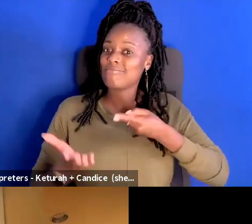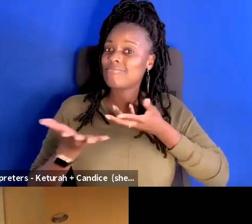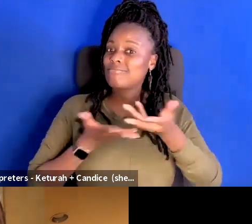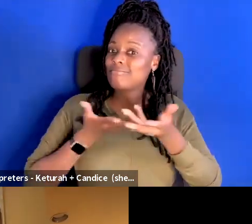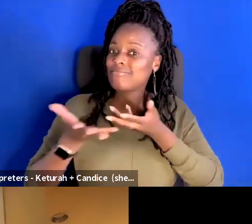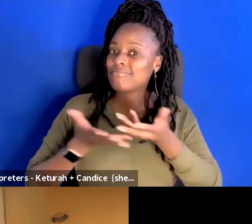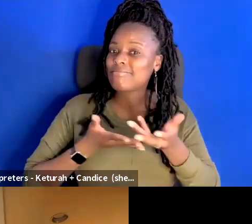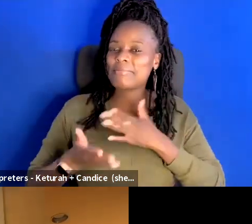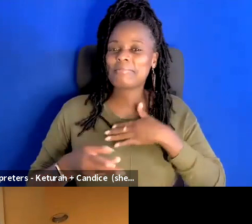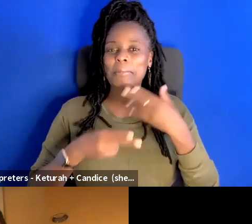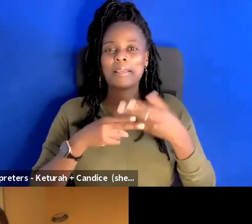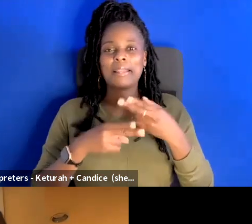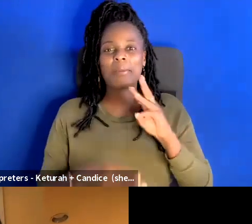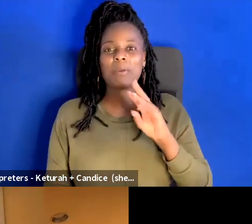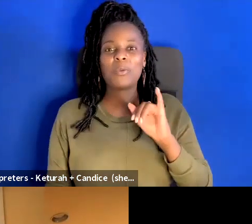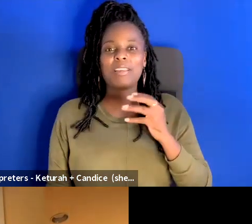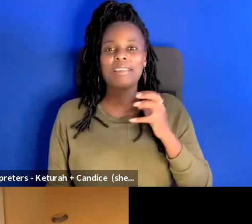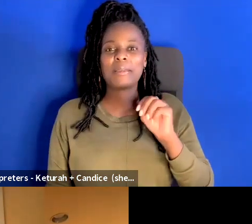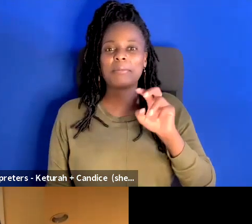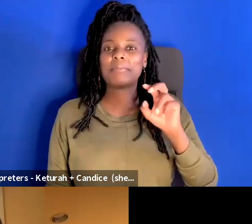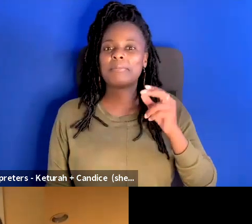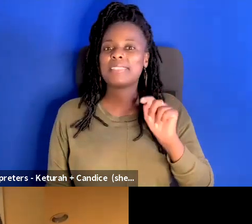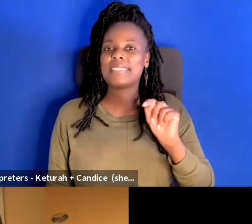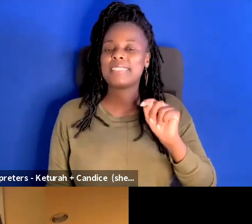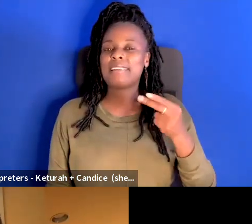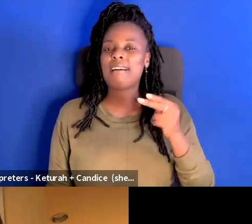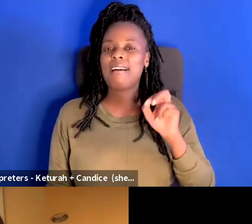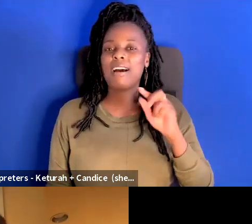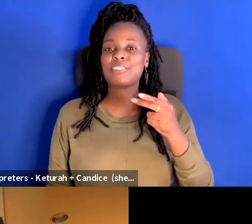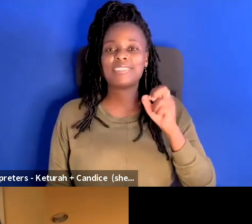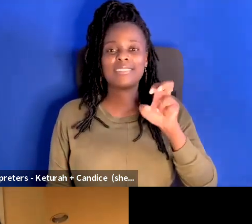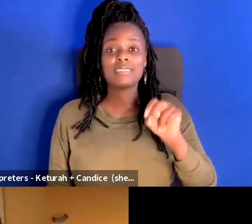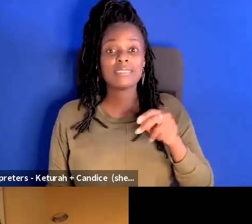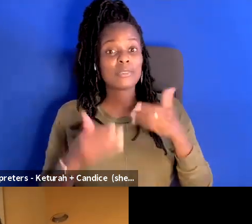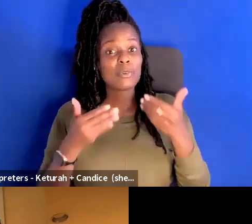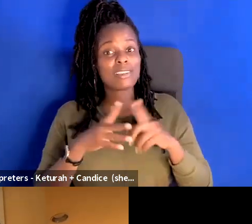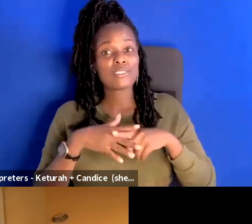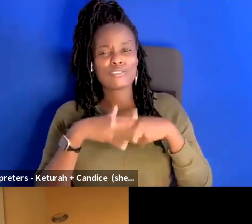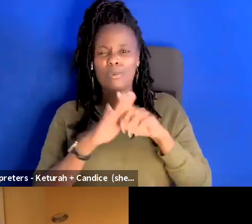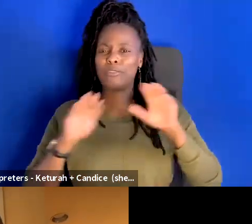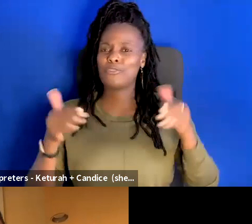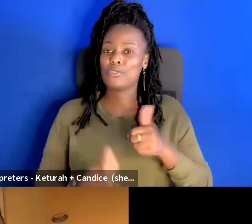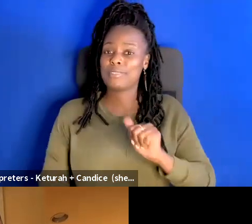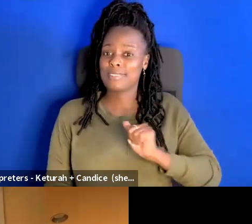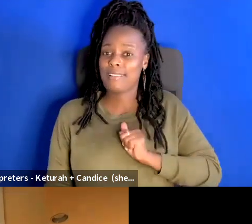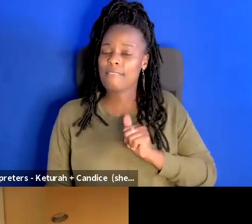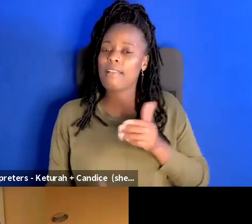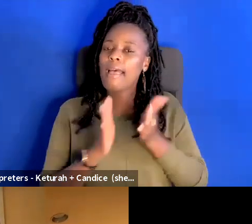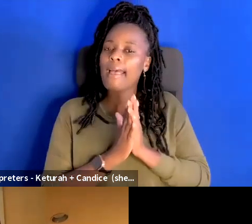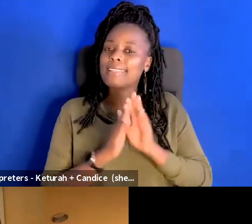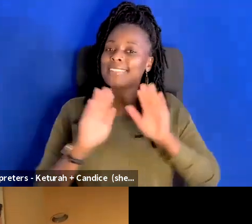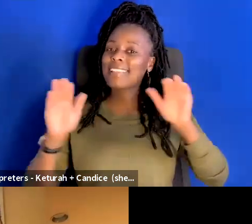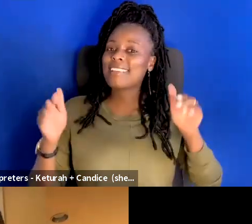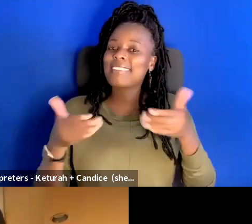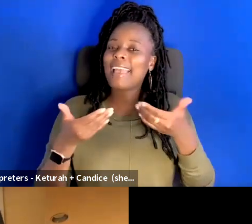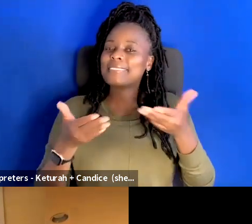Yes. My name is William Thomas Hodgson. So to get things started tonight, I'm going to introduce myself a little bit and then ask my guests to introduce themselves.